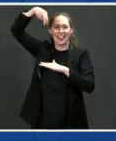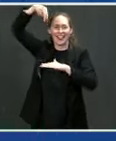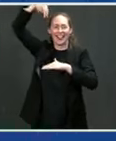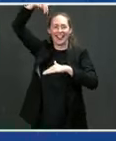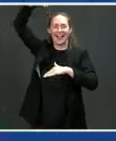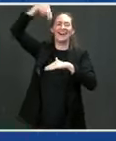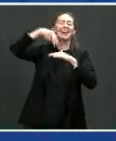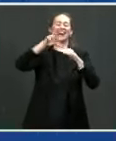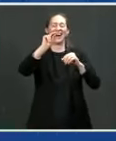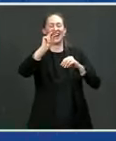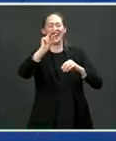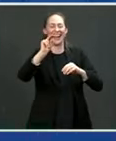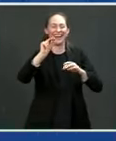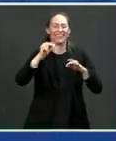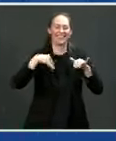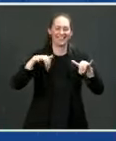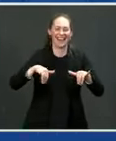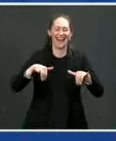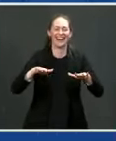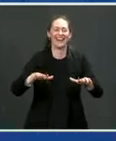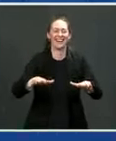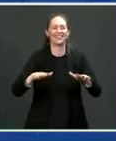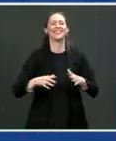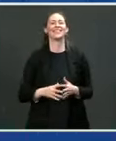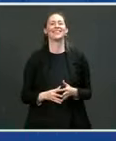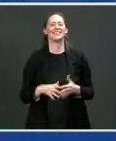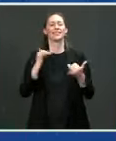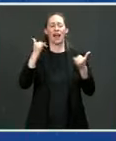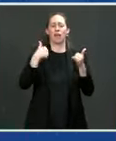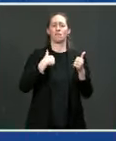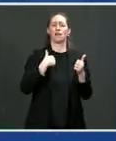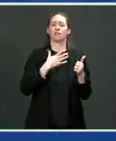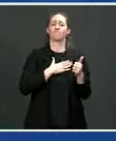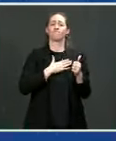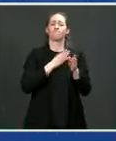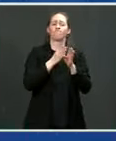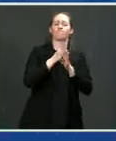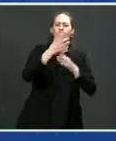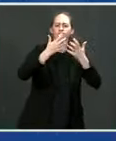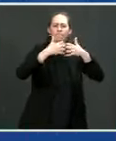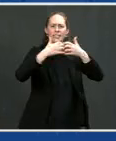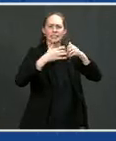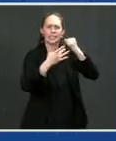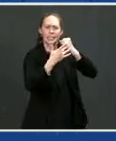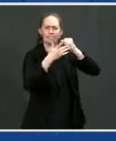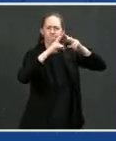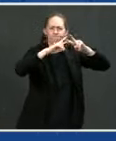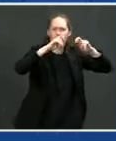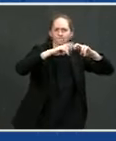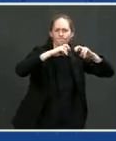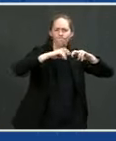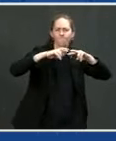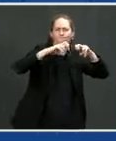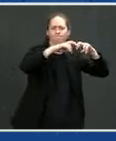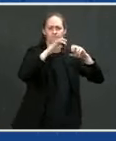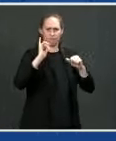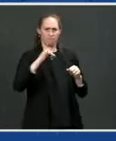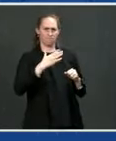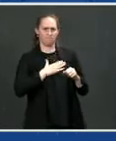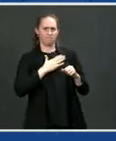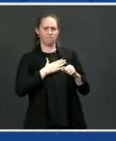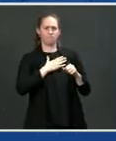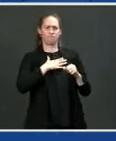Okay, so I'm the mechanical technician. I'm here on the rooftop. And this is the first stop in our journey of building these electric buses.